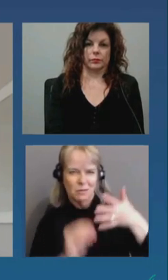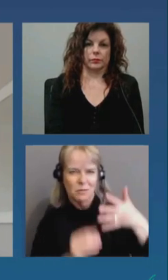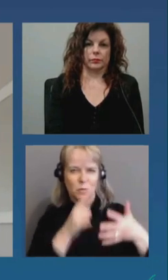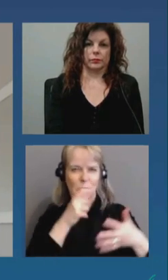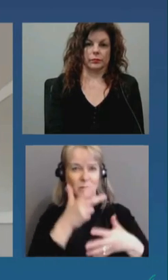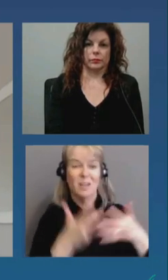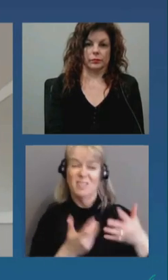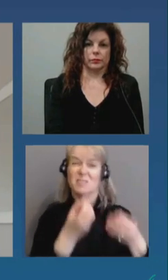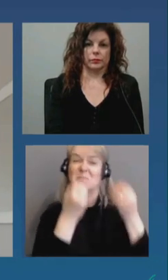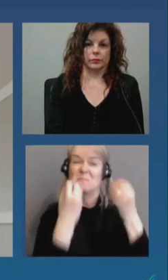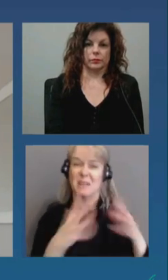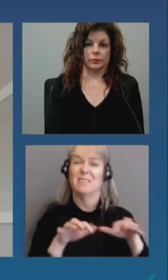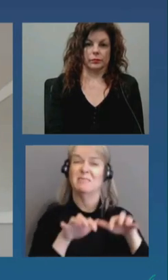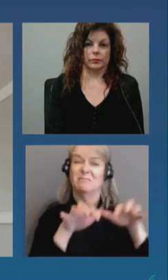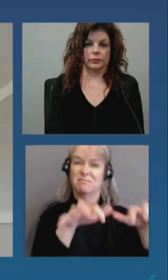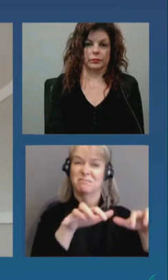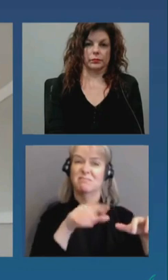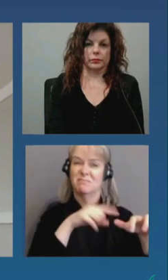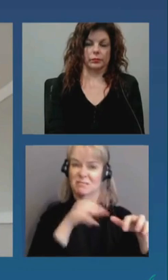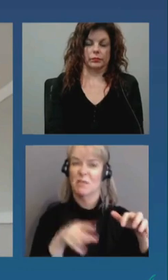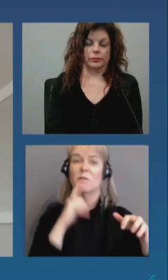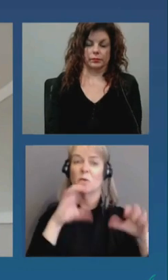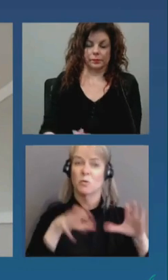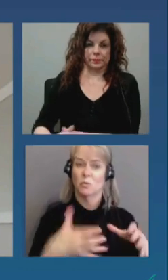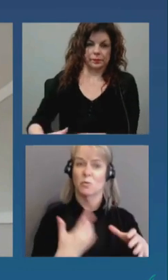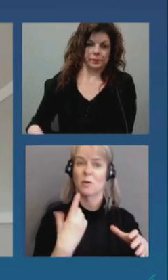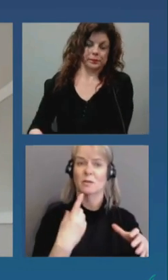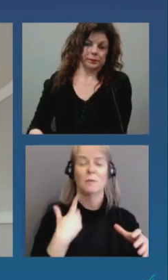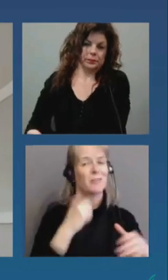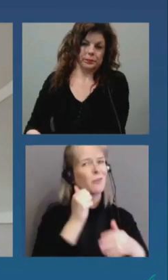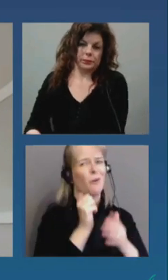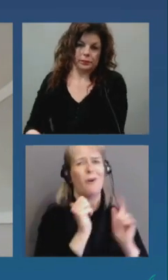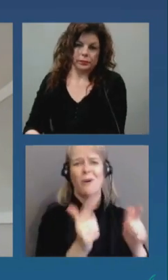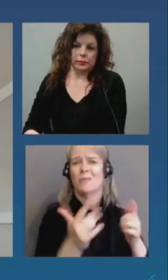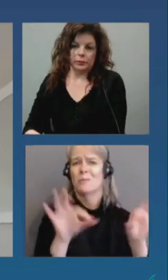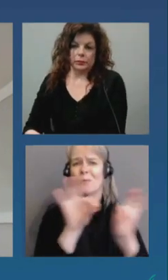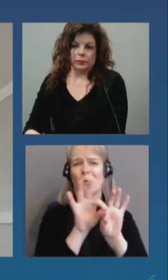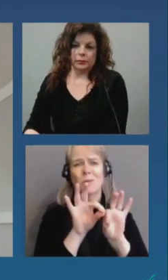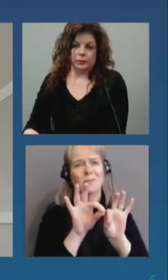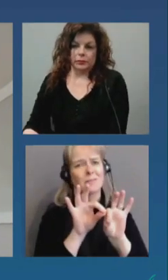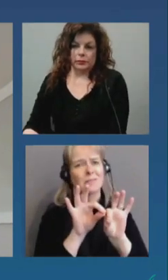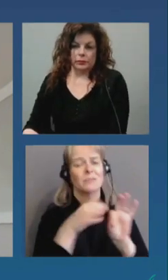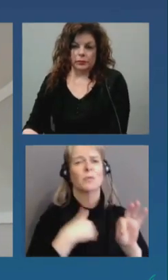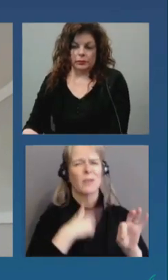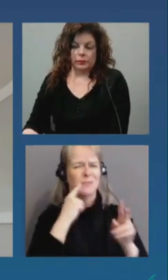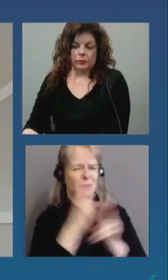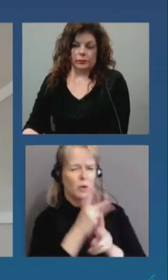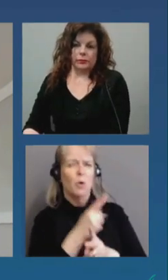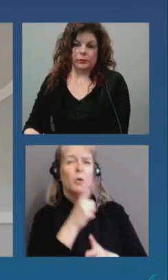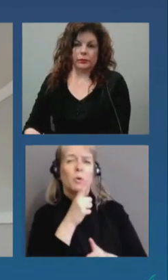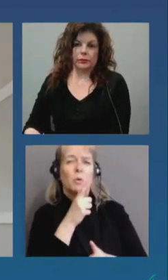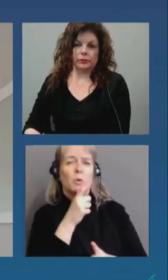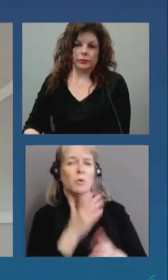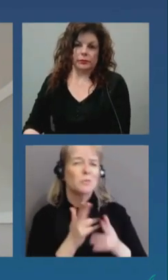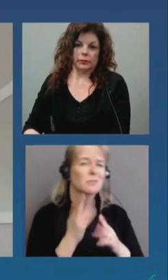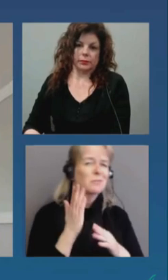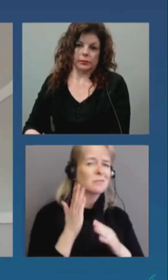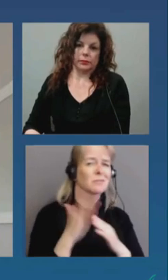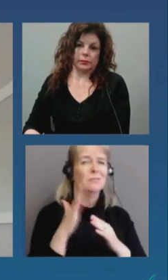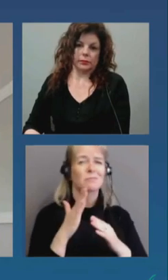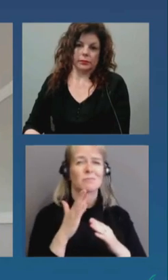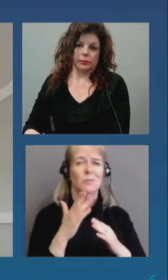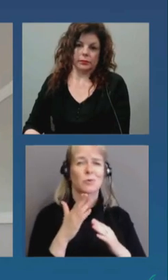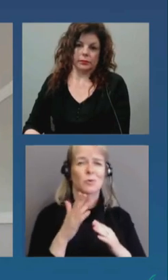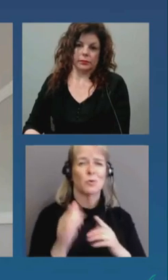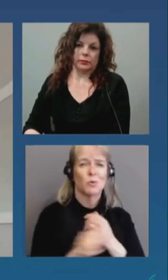and they're all important we need to consider who's at more risk of exposure um you know there's there's different factors